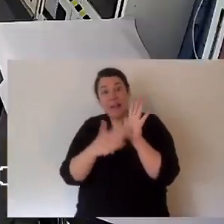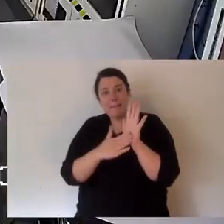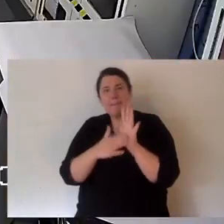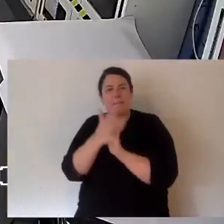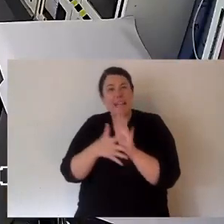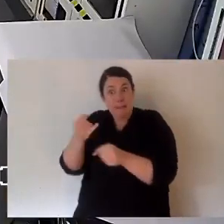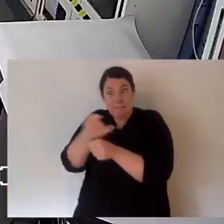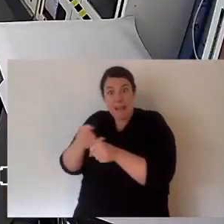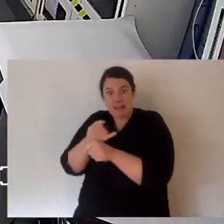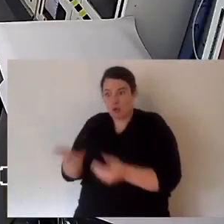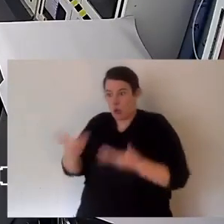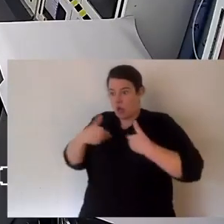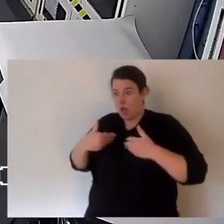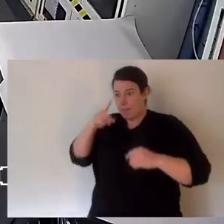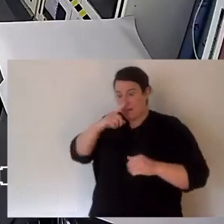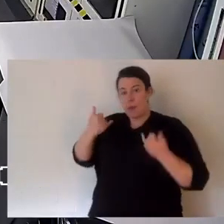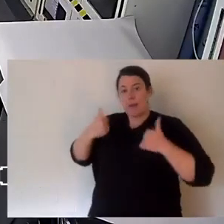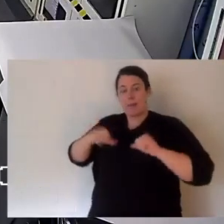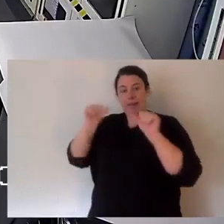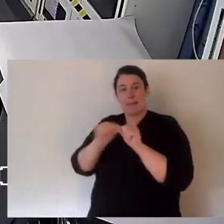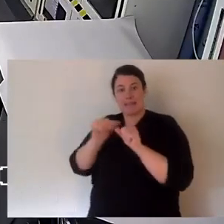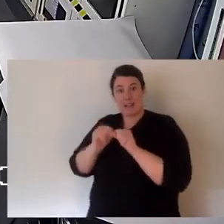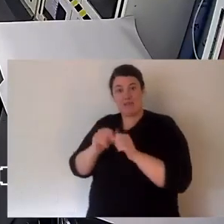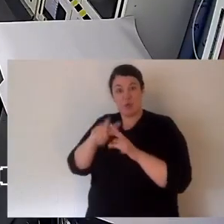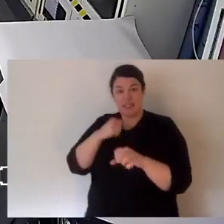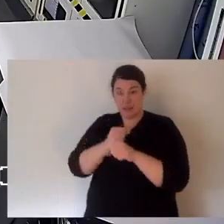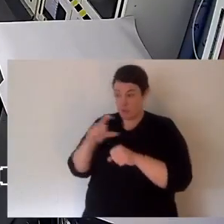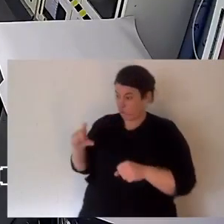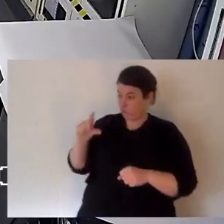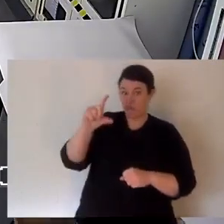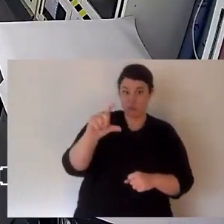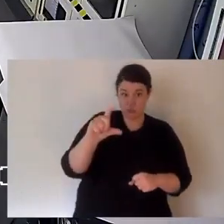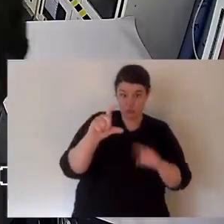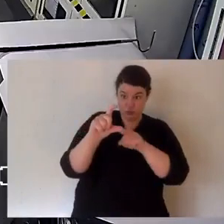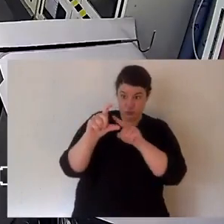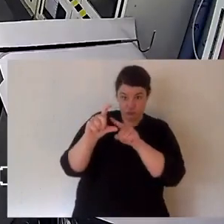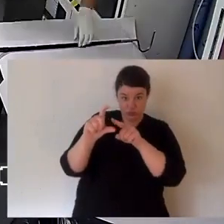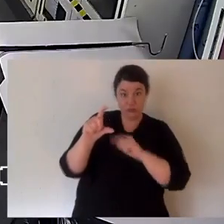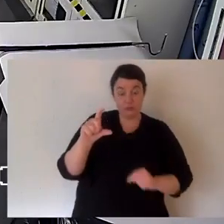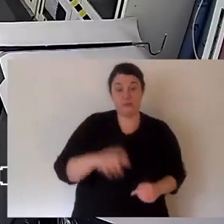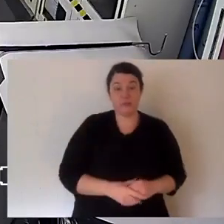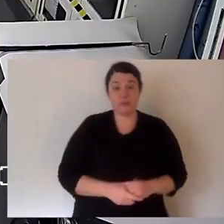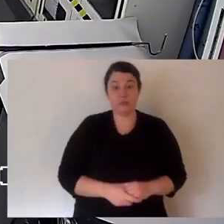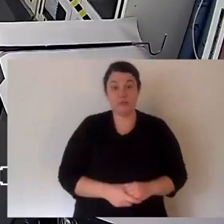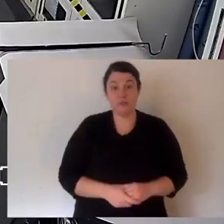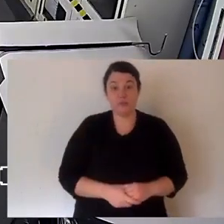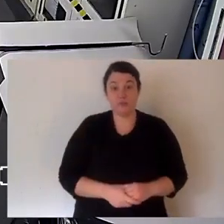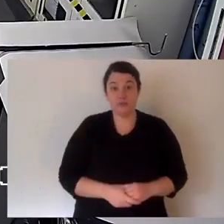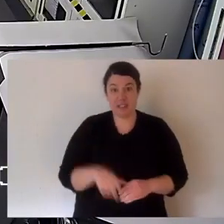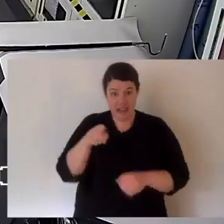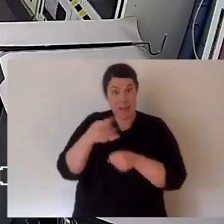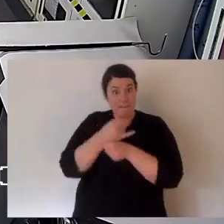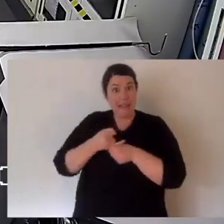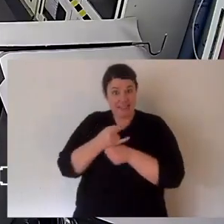snakes to get one vial of anti-venom. Sometimes people that are bitten can take up to 10 vials of anti-venom.